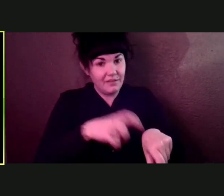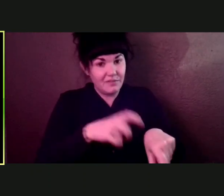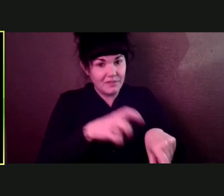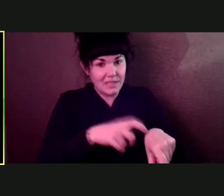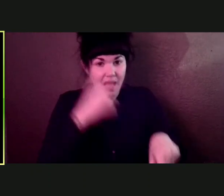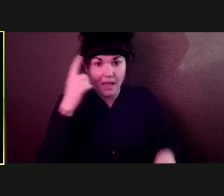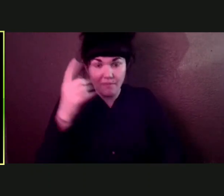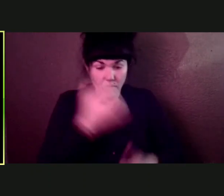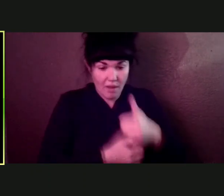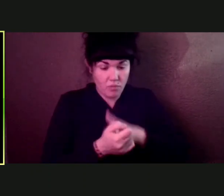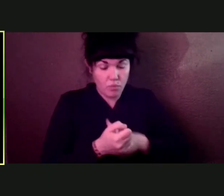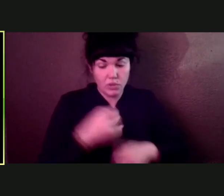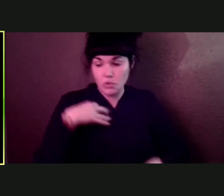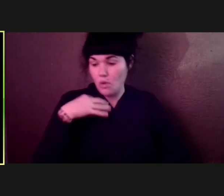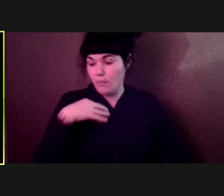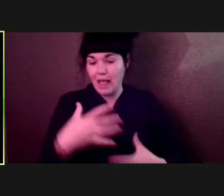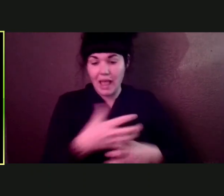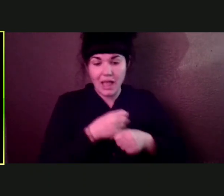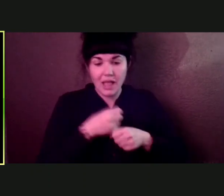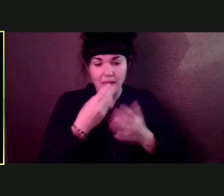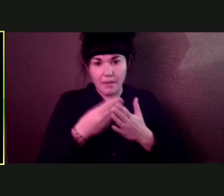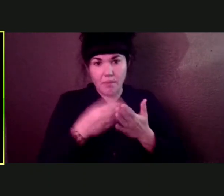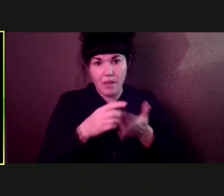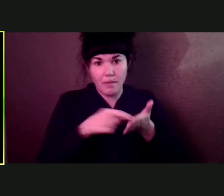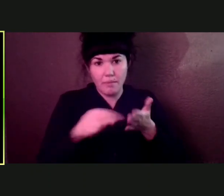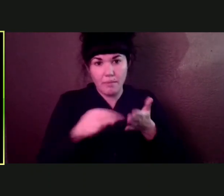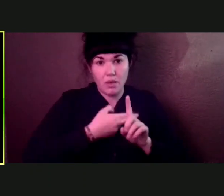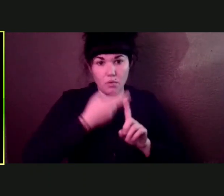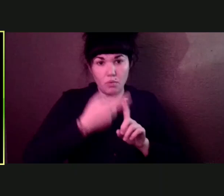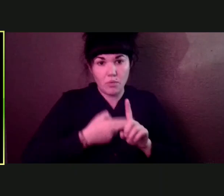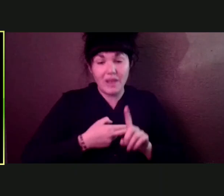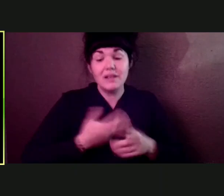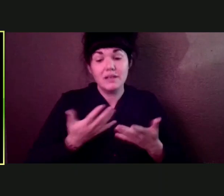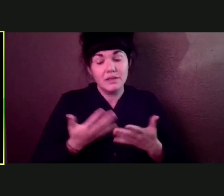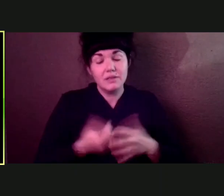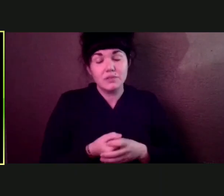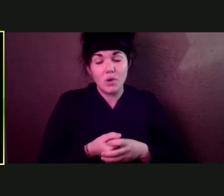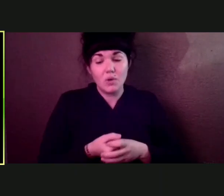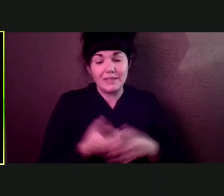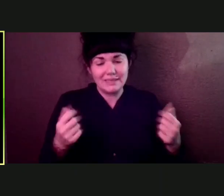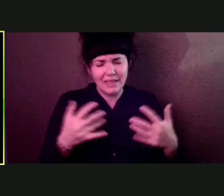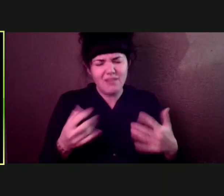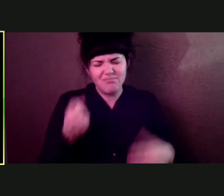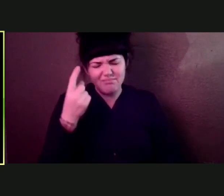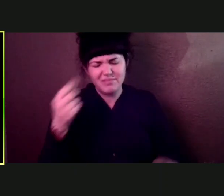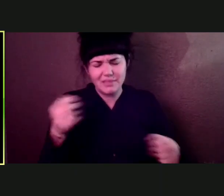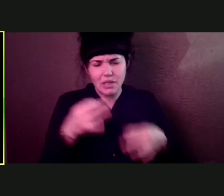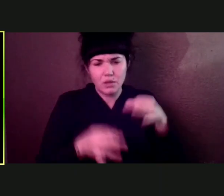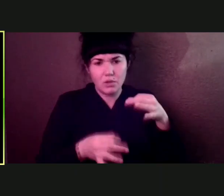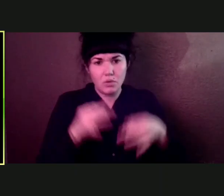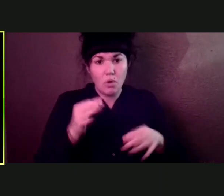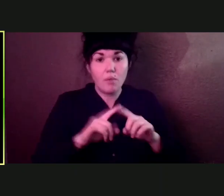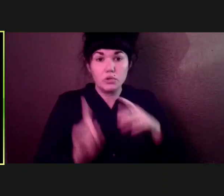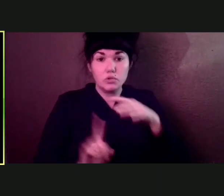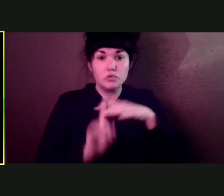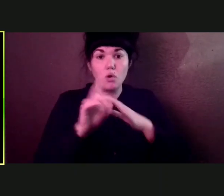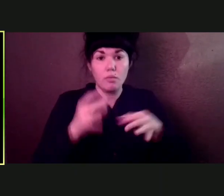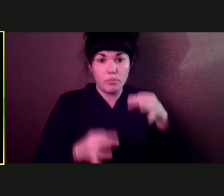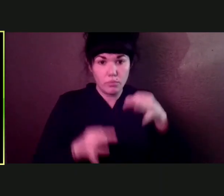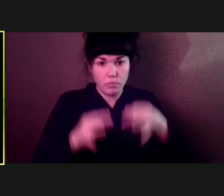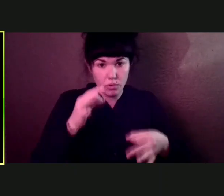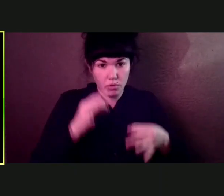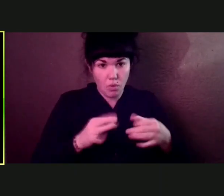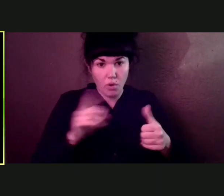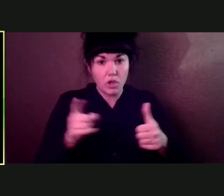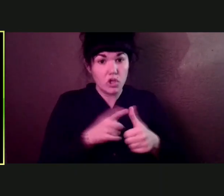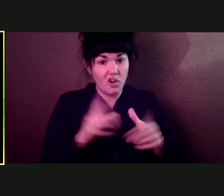miss your court date. Go to court. Go first hearing will be adjourned. It'll probably be about 30 days, really. So you